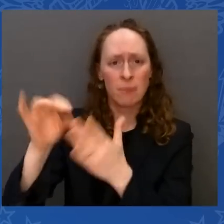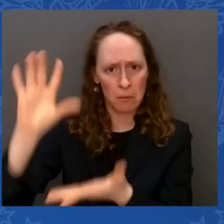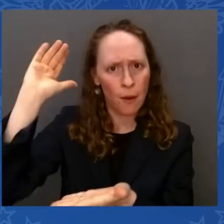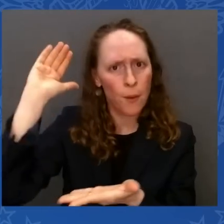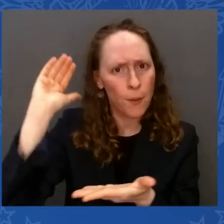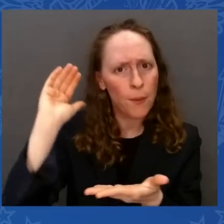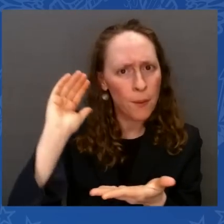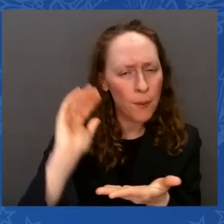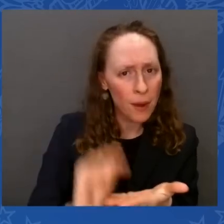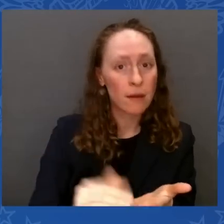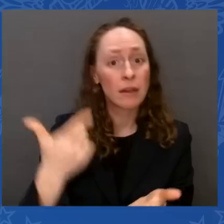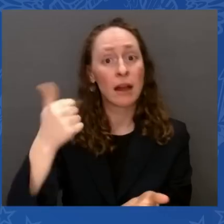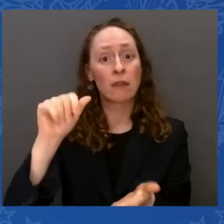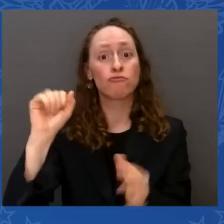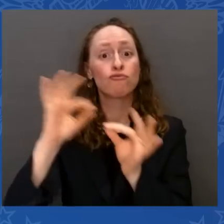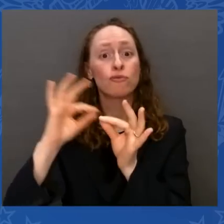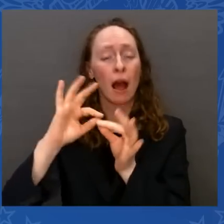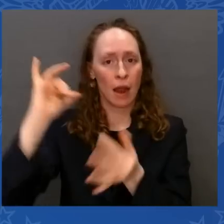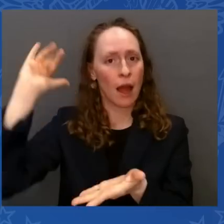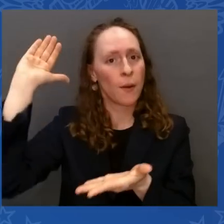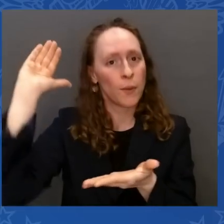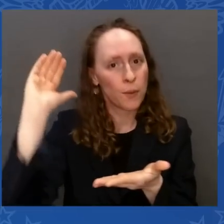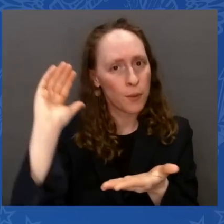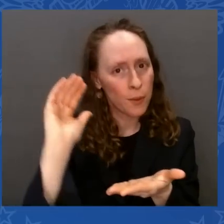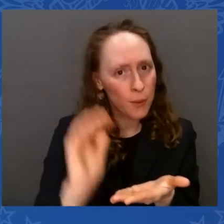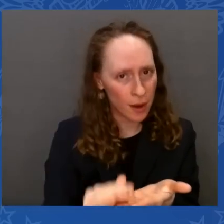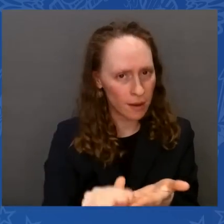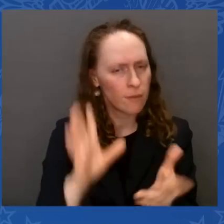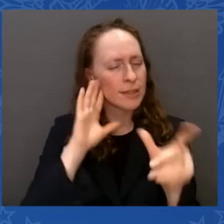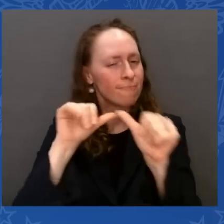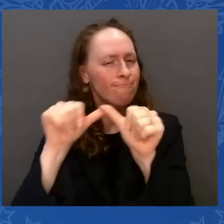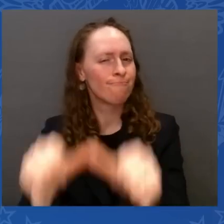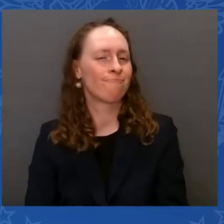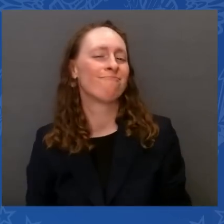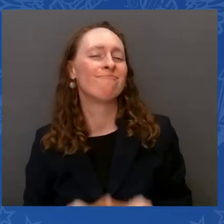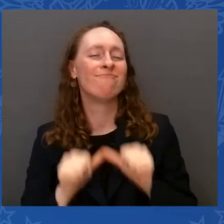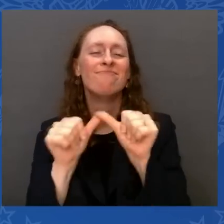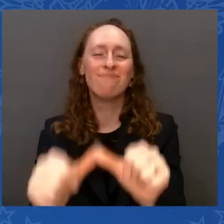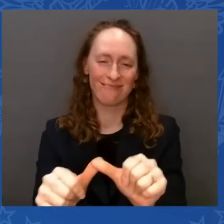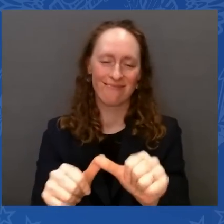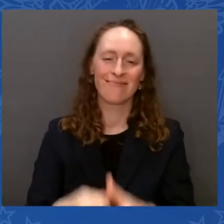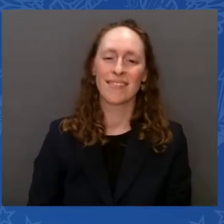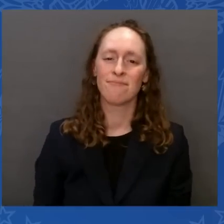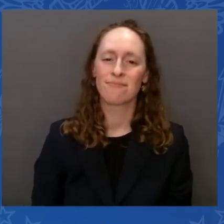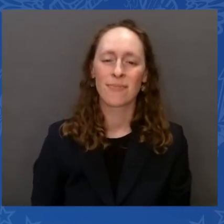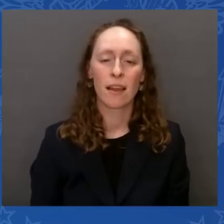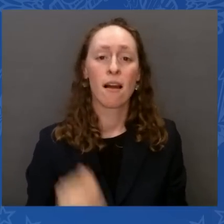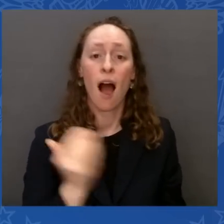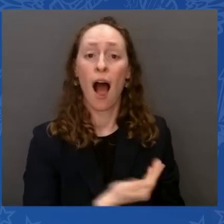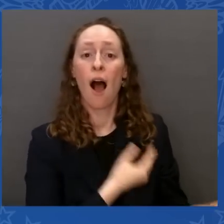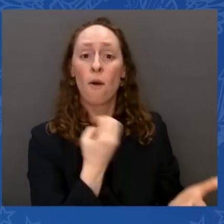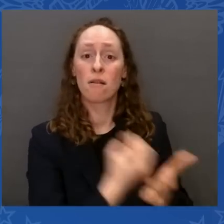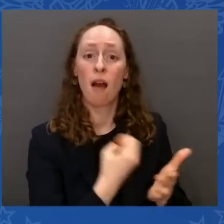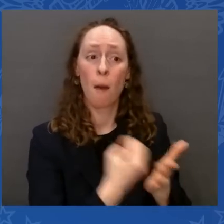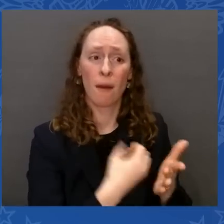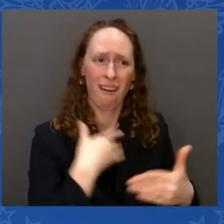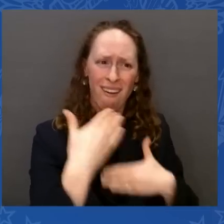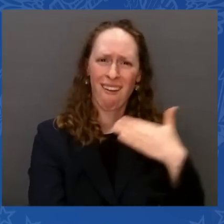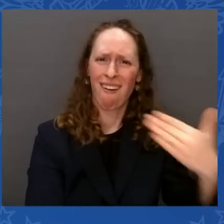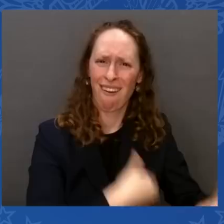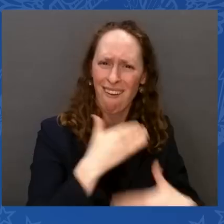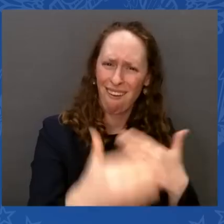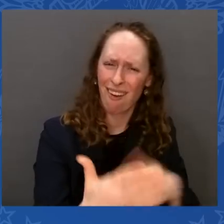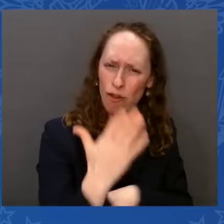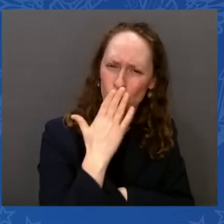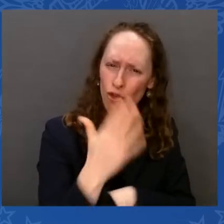we're going to keep pushing. Our economy has grown at a solid clip. But it's not an accident. It's because we've all worked together. And we have